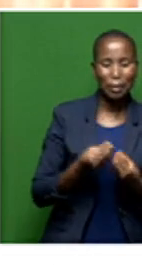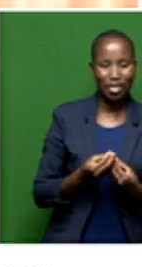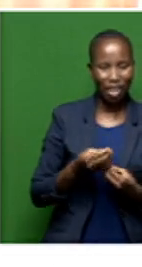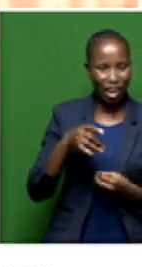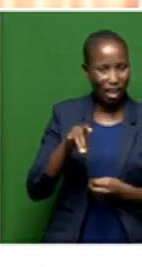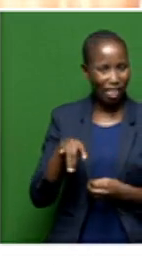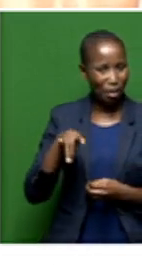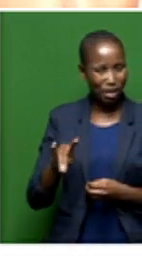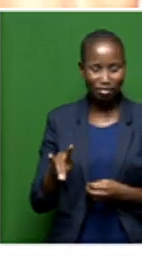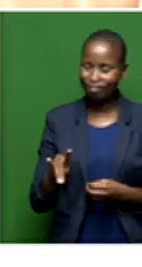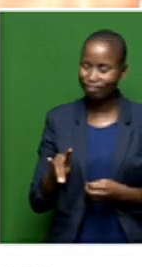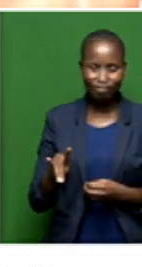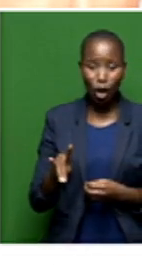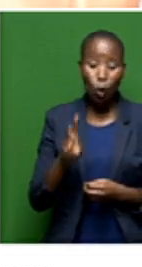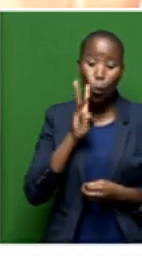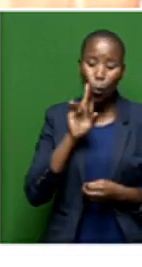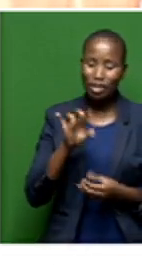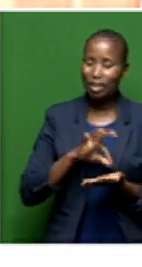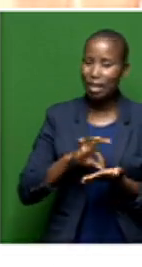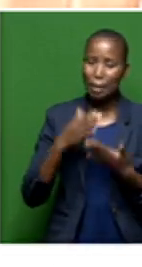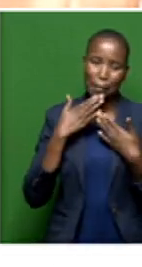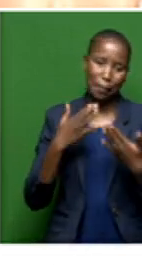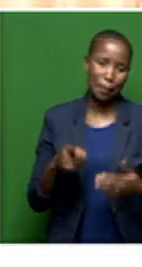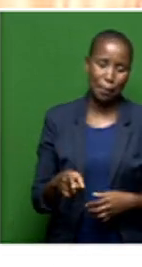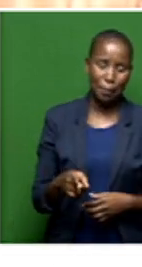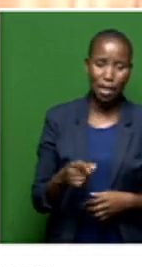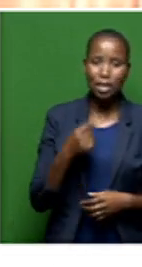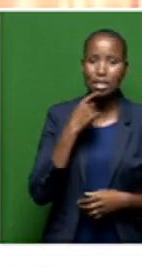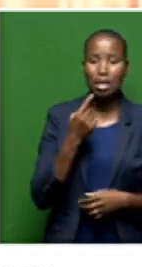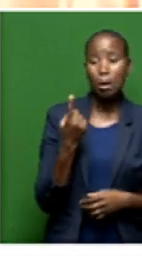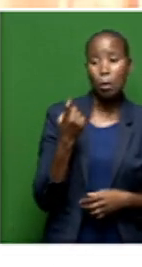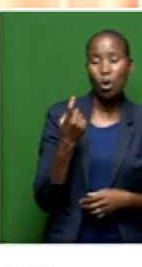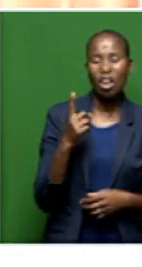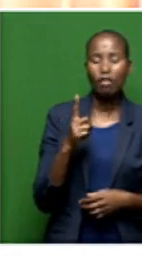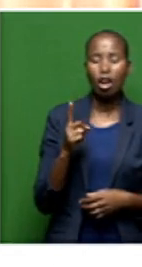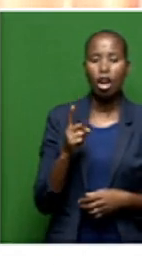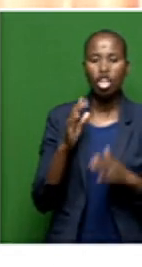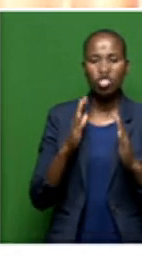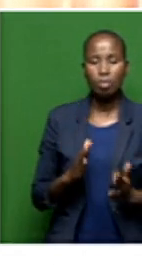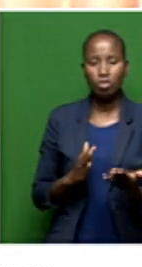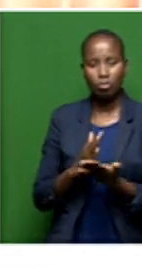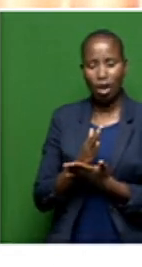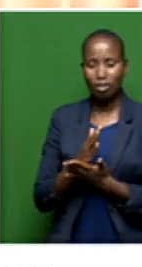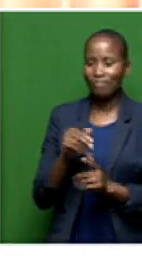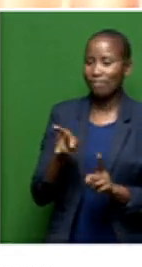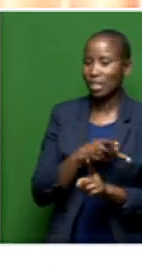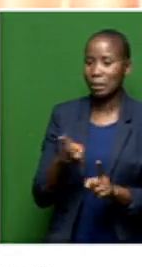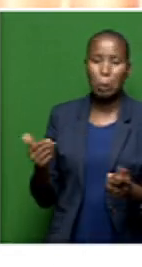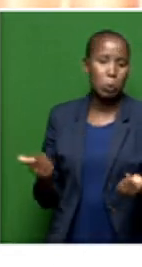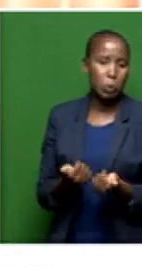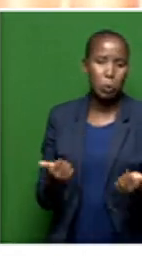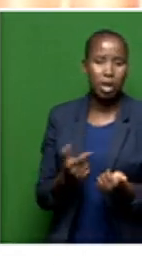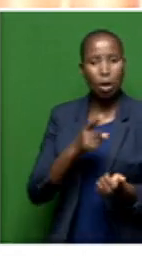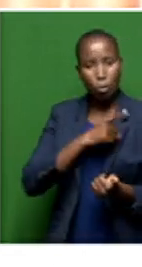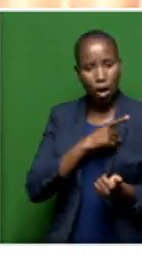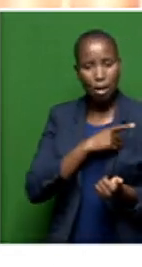still not clean water. Really, one questions the issue of human rights violation, as they were saying there. That is the